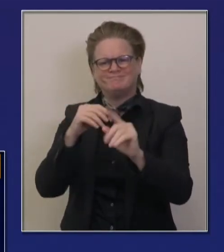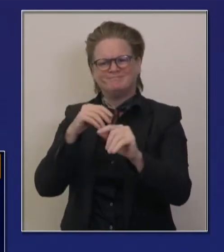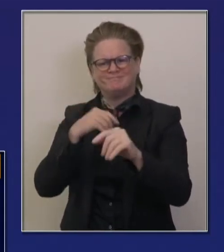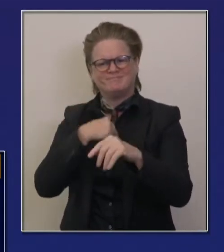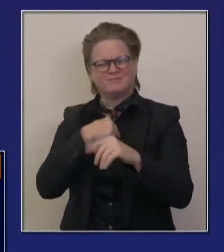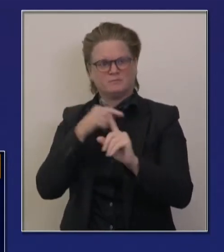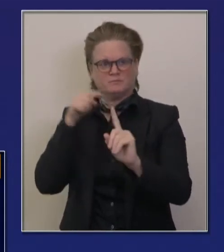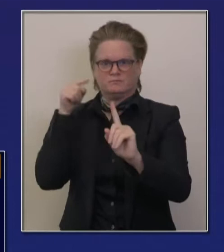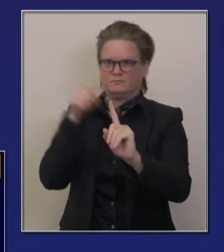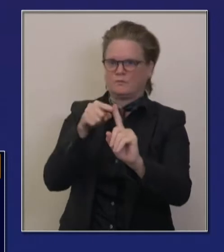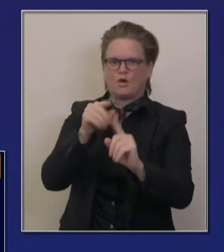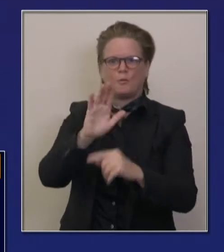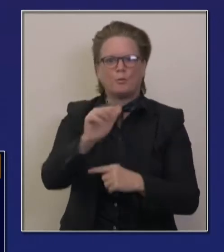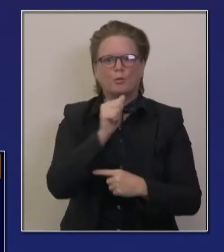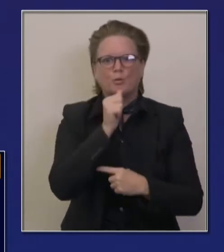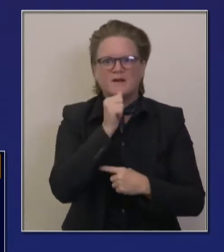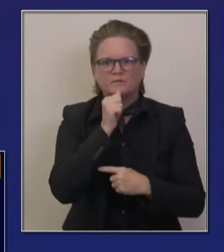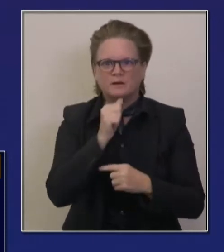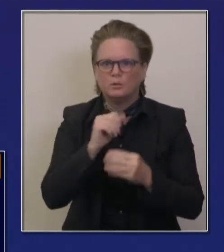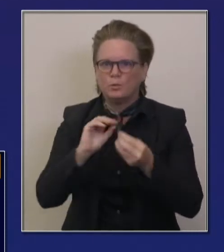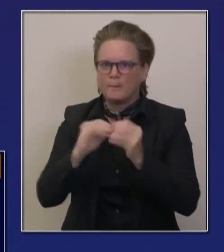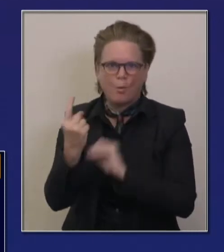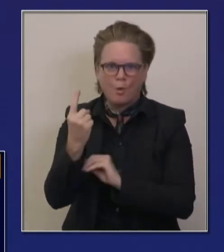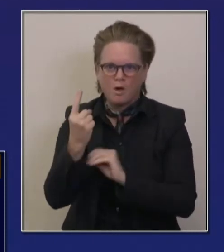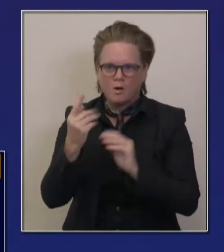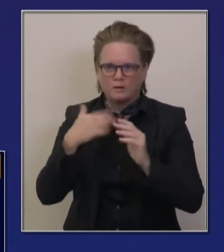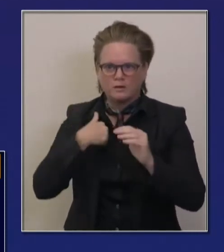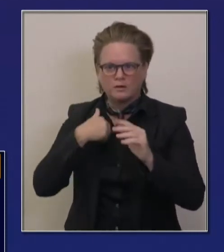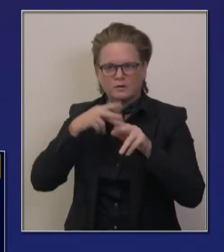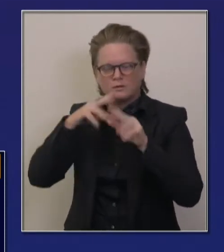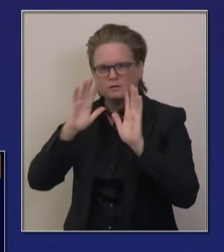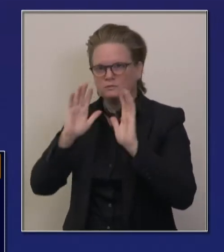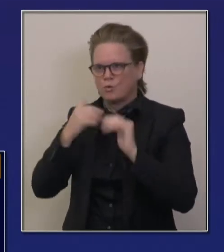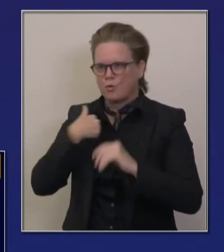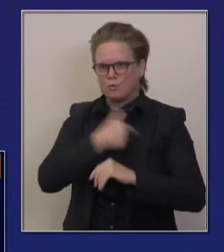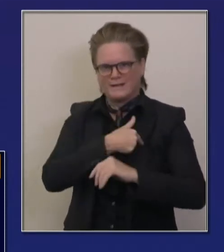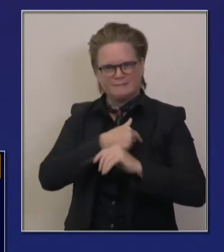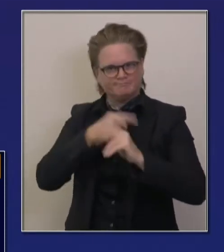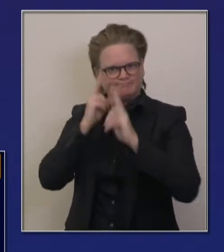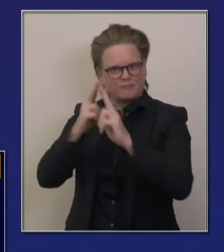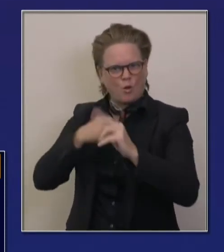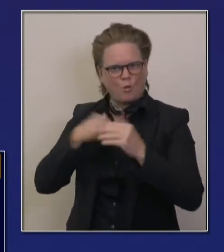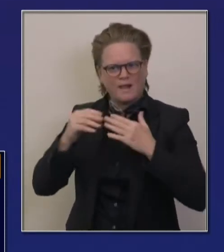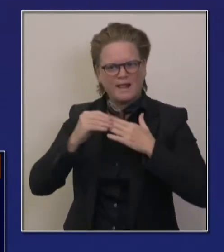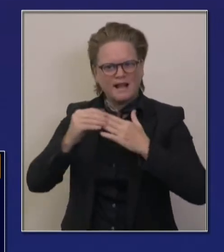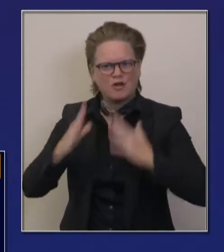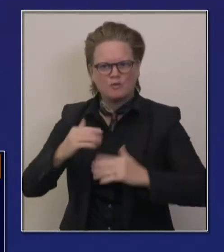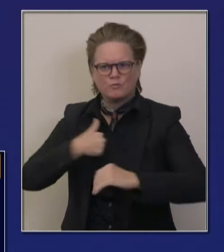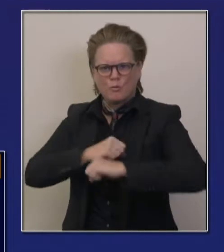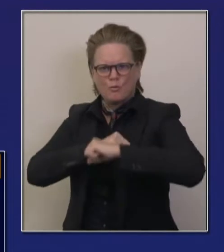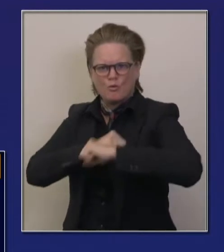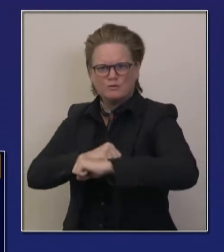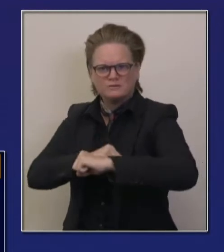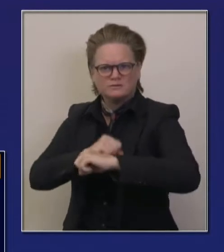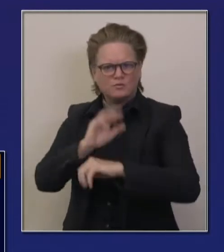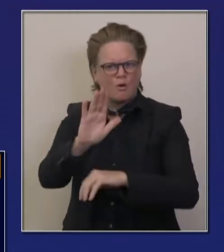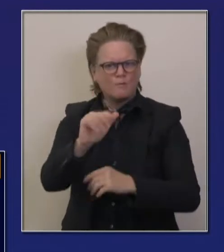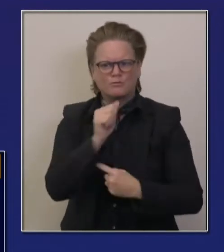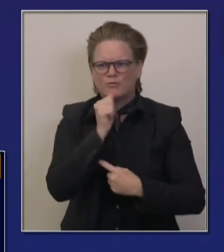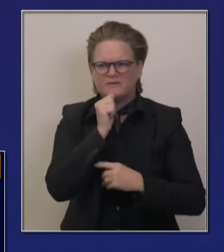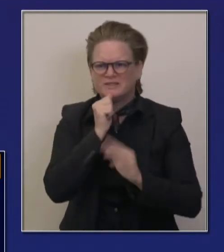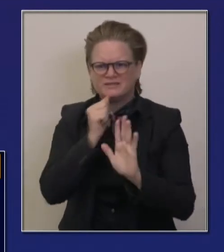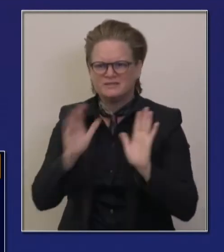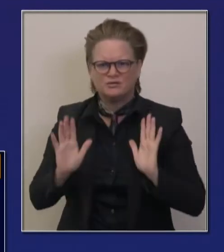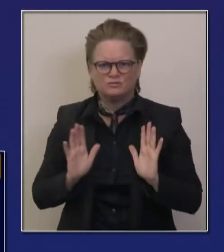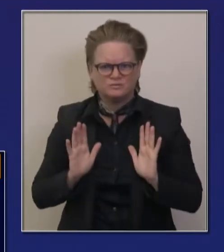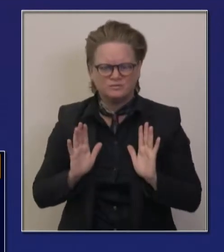long been a leader in terms of advancing the cause, and we don't want to do anything to set that cause back. And that's why